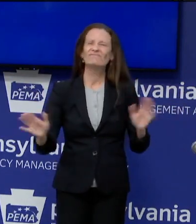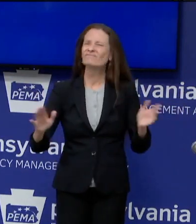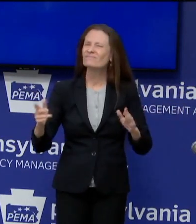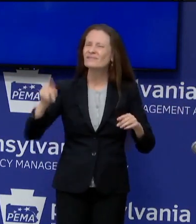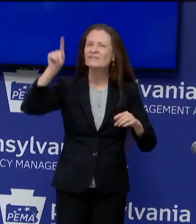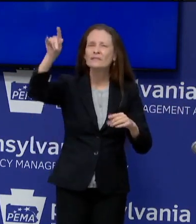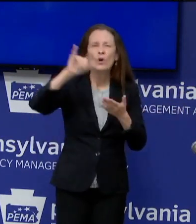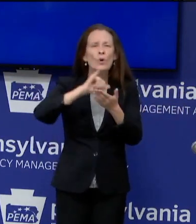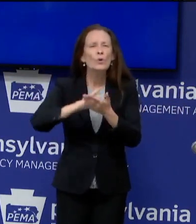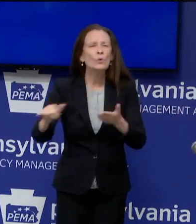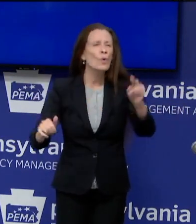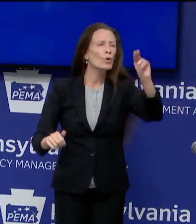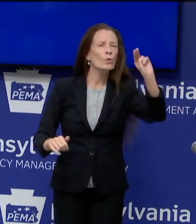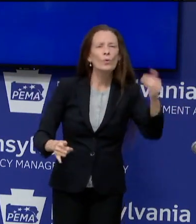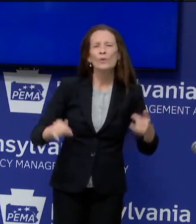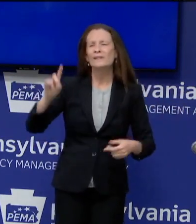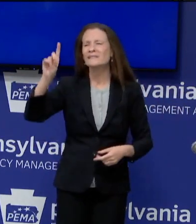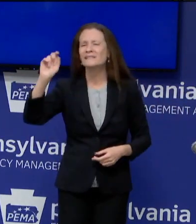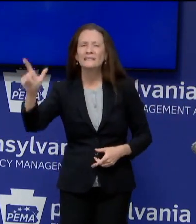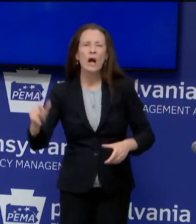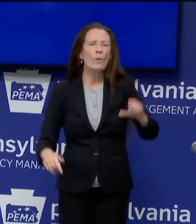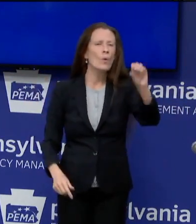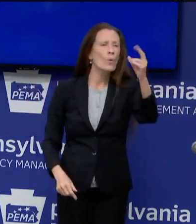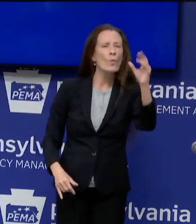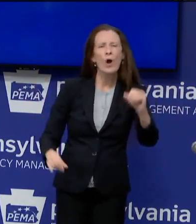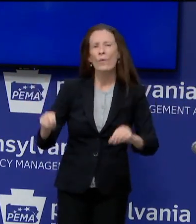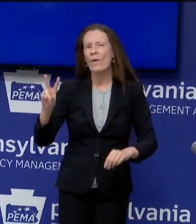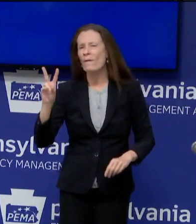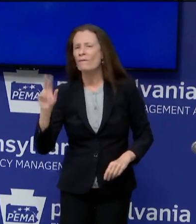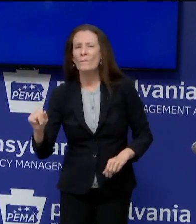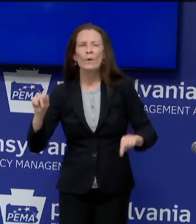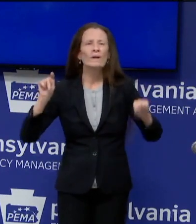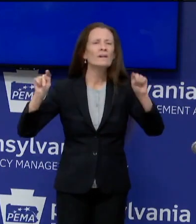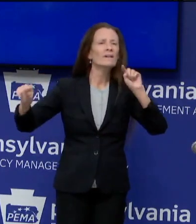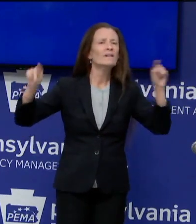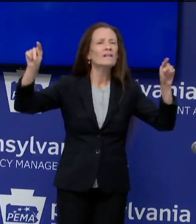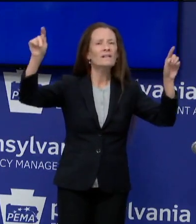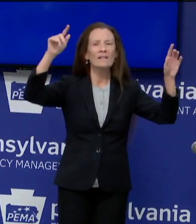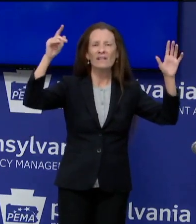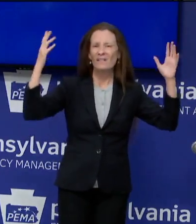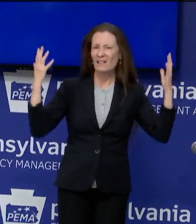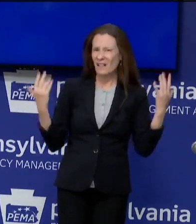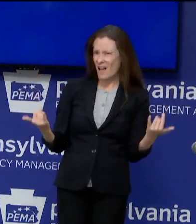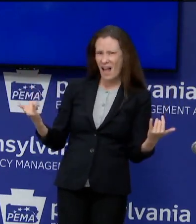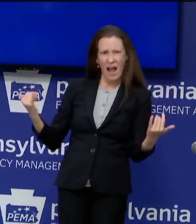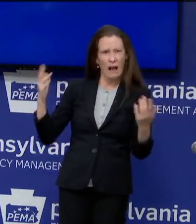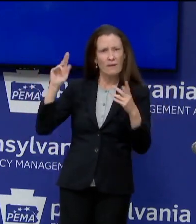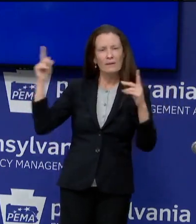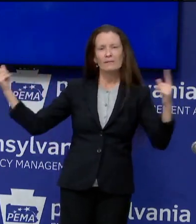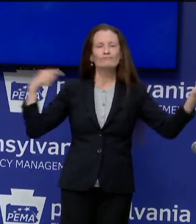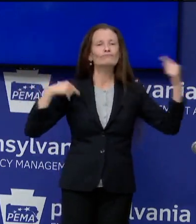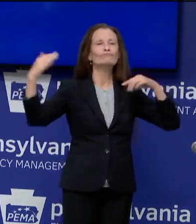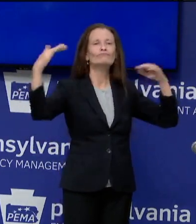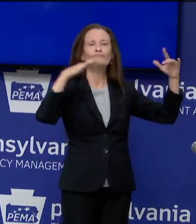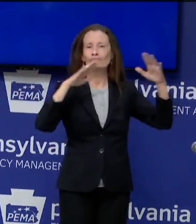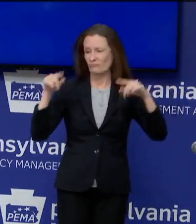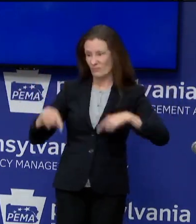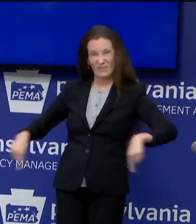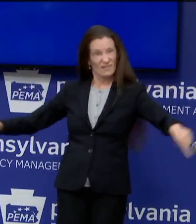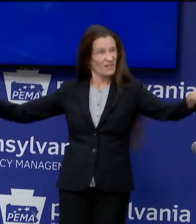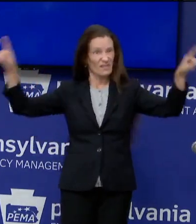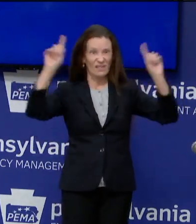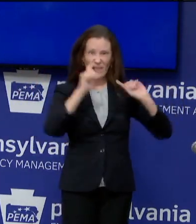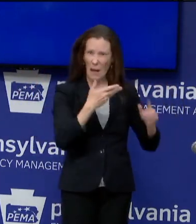Delaware, Ohio, West Virginia, every state that touches us has a higher minimum wage than Pennsylvania. It is well